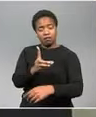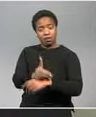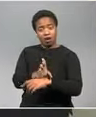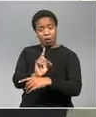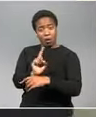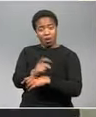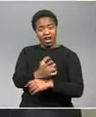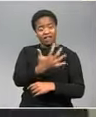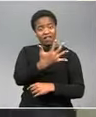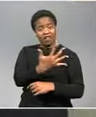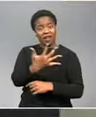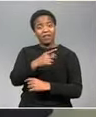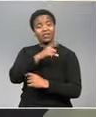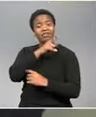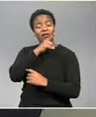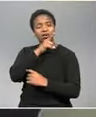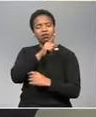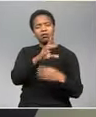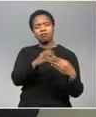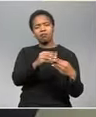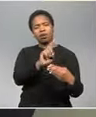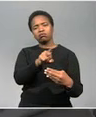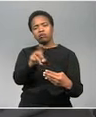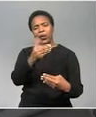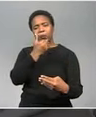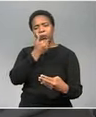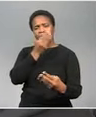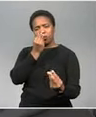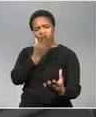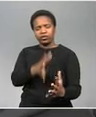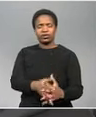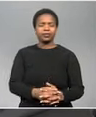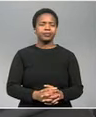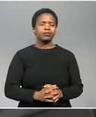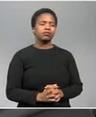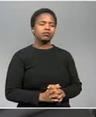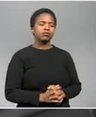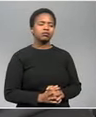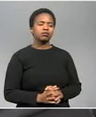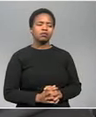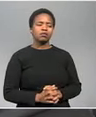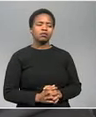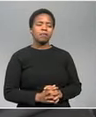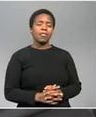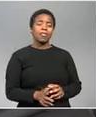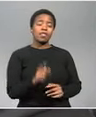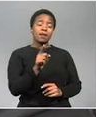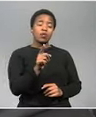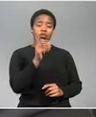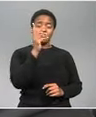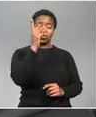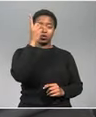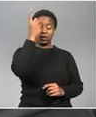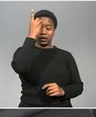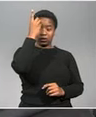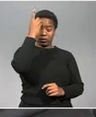55,000 and Abbas Lalibasem John Dolo members to the land inversion unit in it we need the metro police